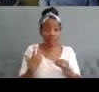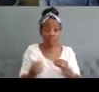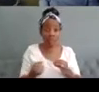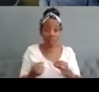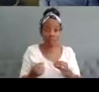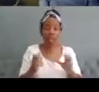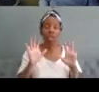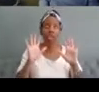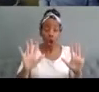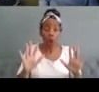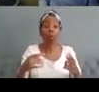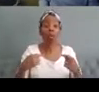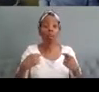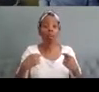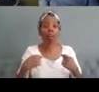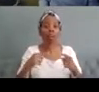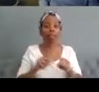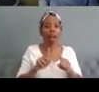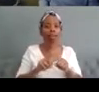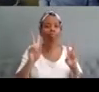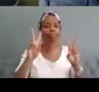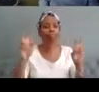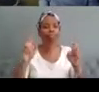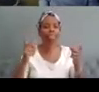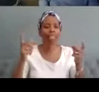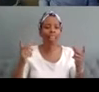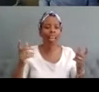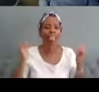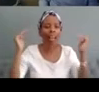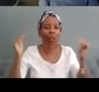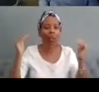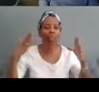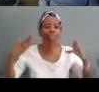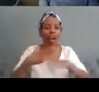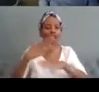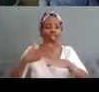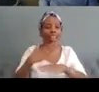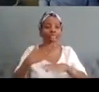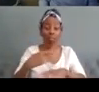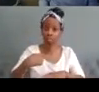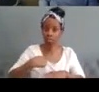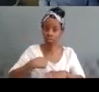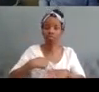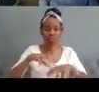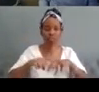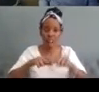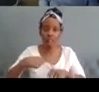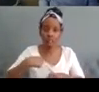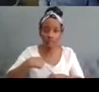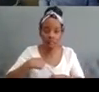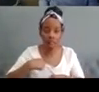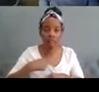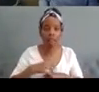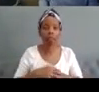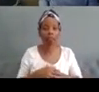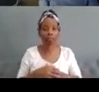looking at are things that we would call executive functioning um so those are the things that i find really difficult one of the biggest things um